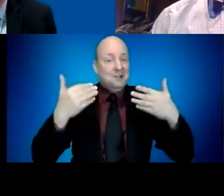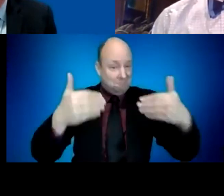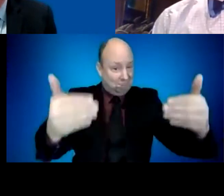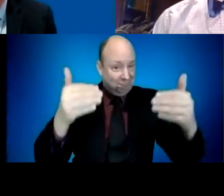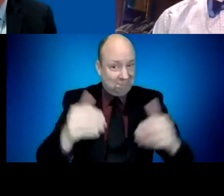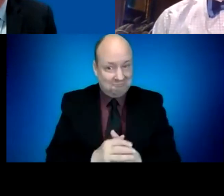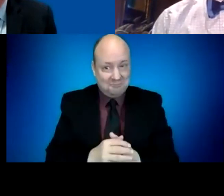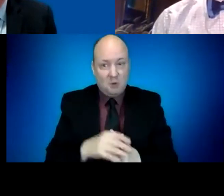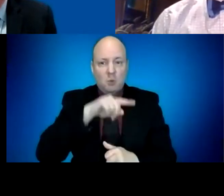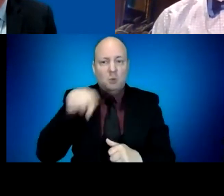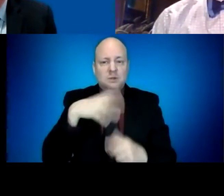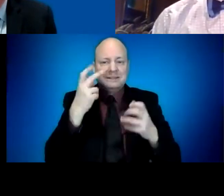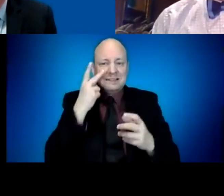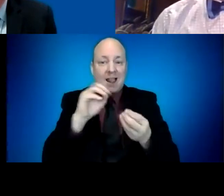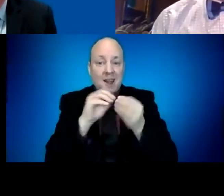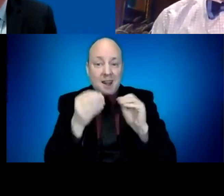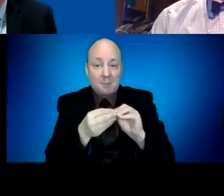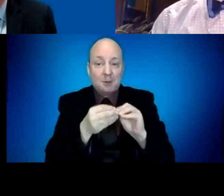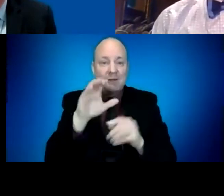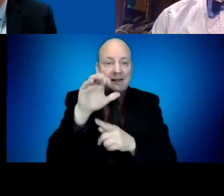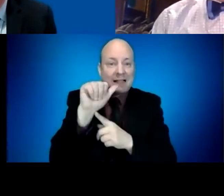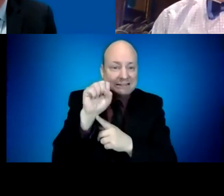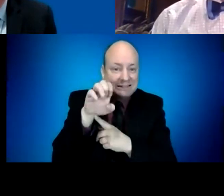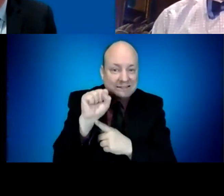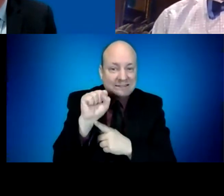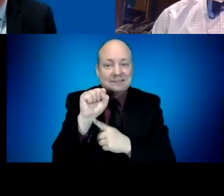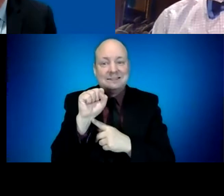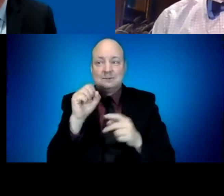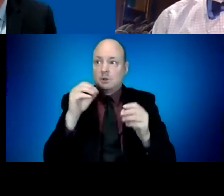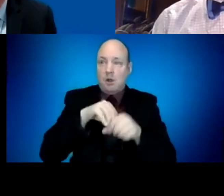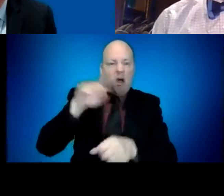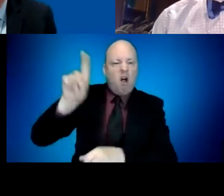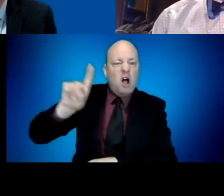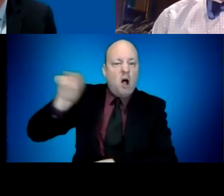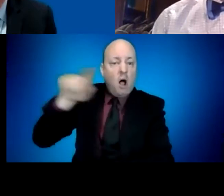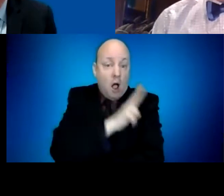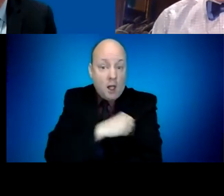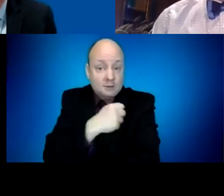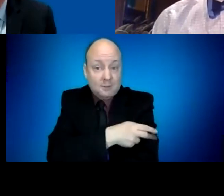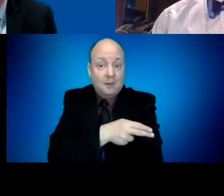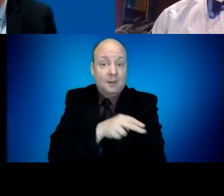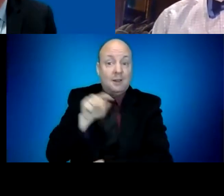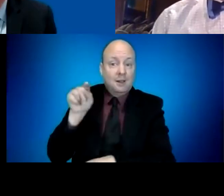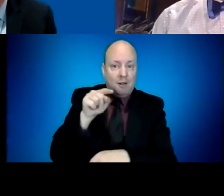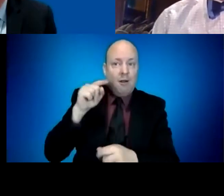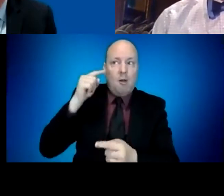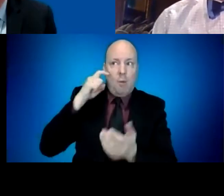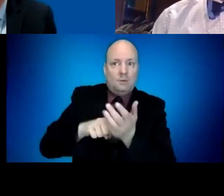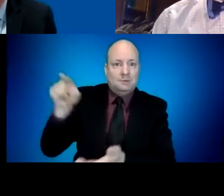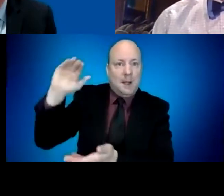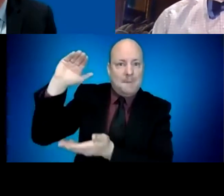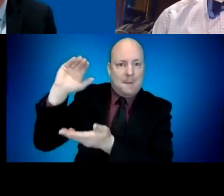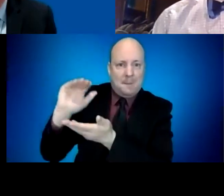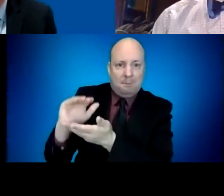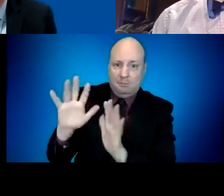going forward. And that's what we'd like to prevent is complications and hospitalizations from this disease, even if we can't